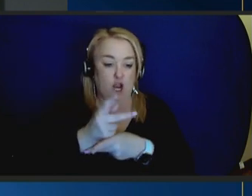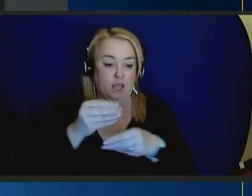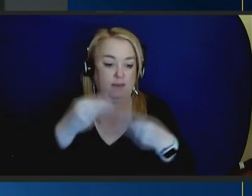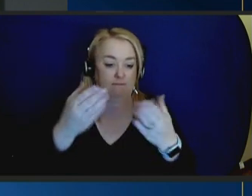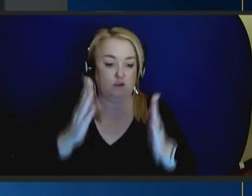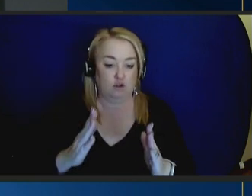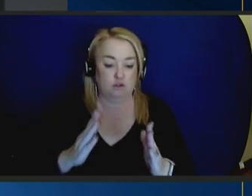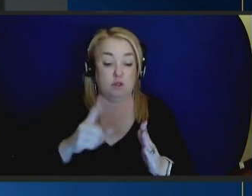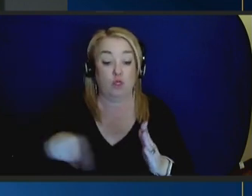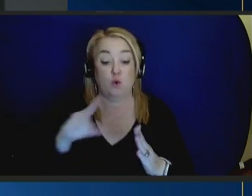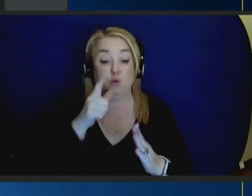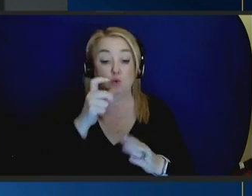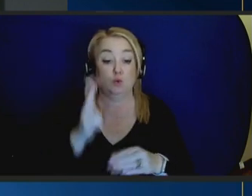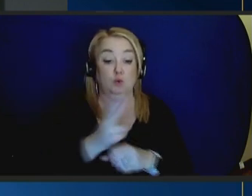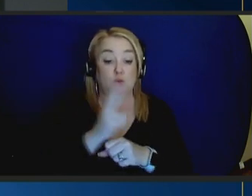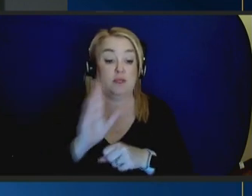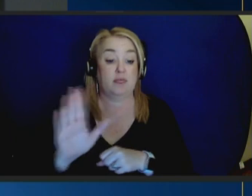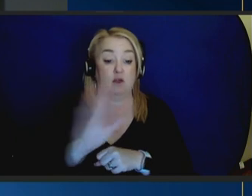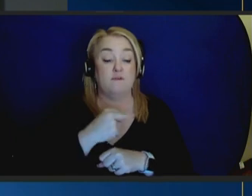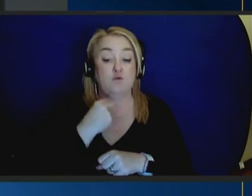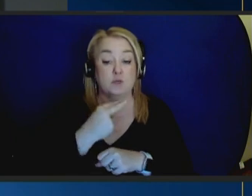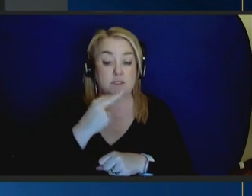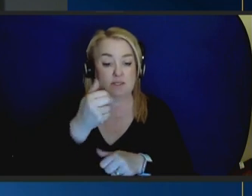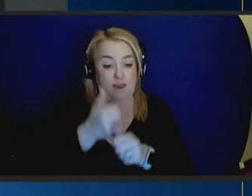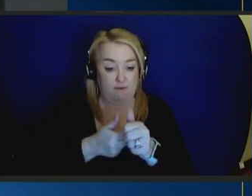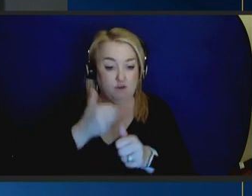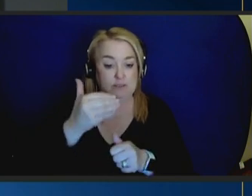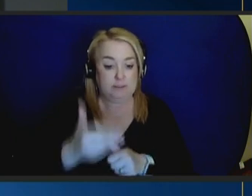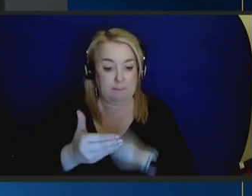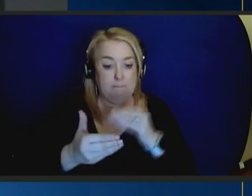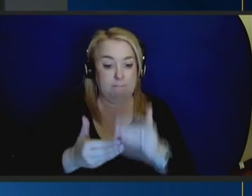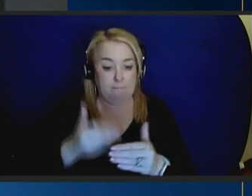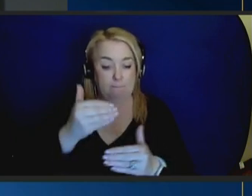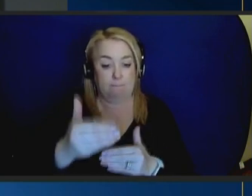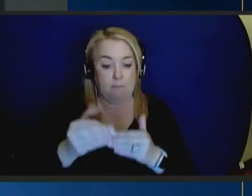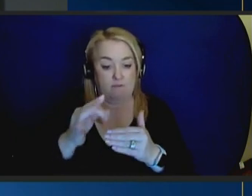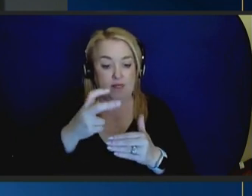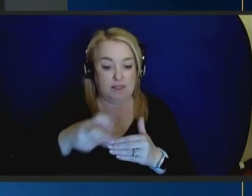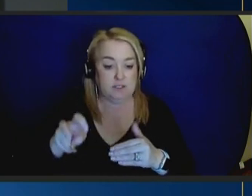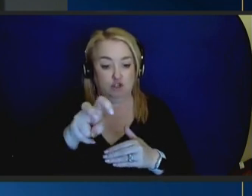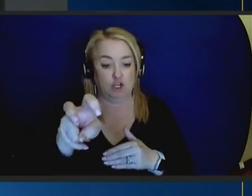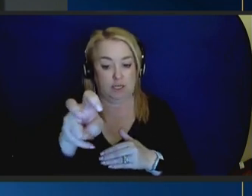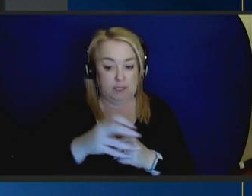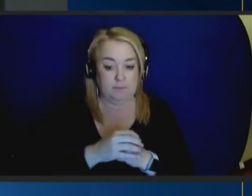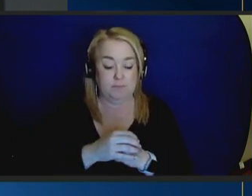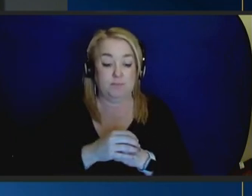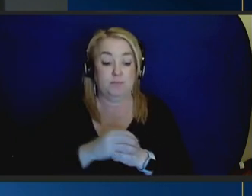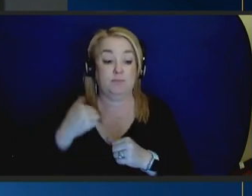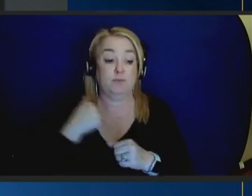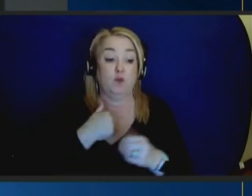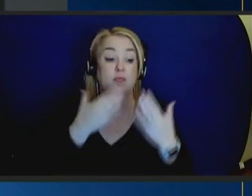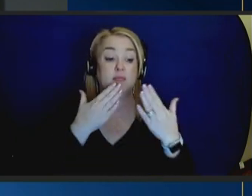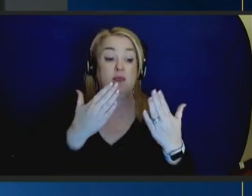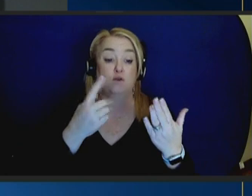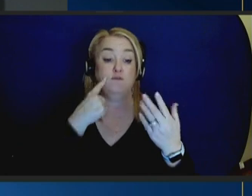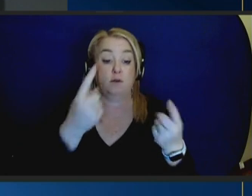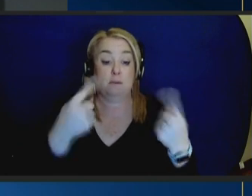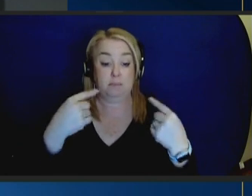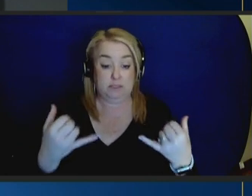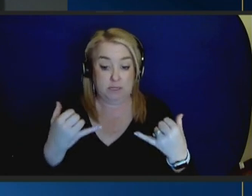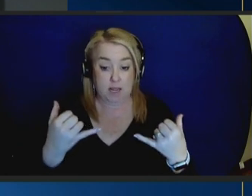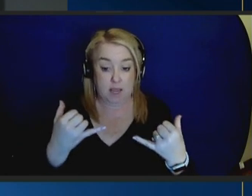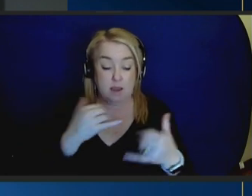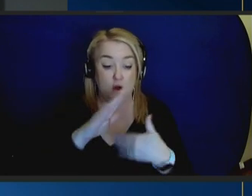along every step of the Family First journey. Thank you for being with us here today in the room, and to all